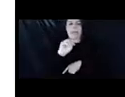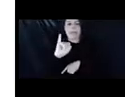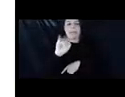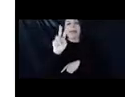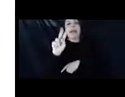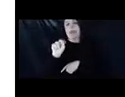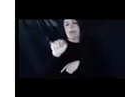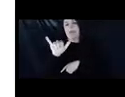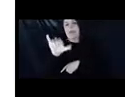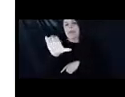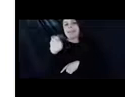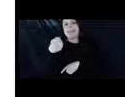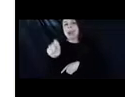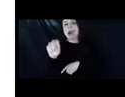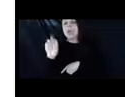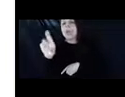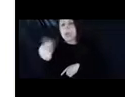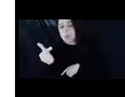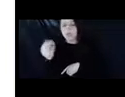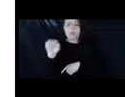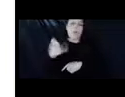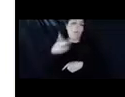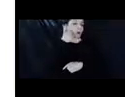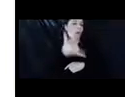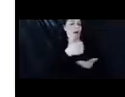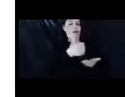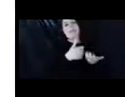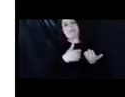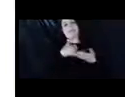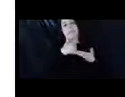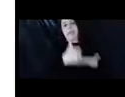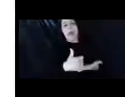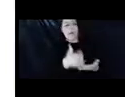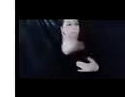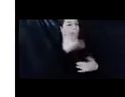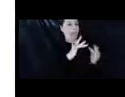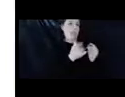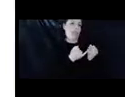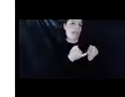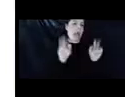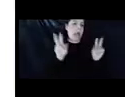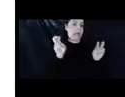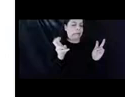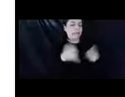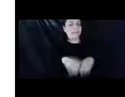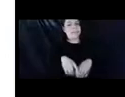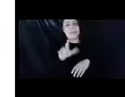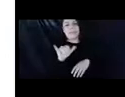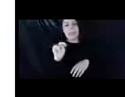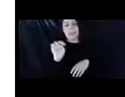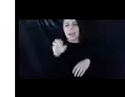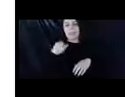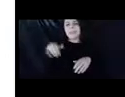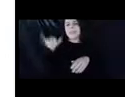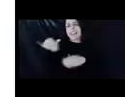or call our helpline. Um, we just put the link to more information about the helpline in the chat as well, but that